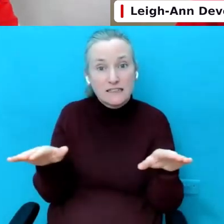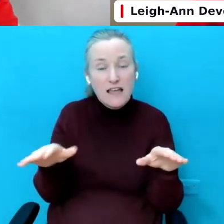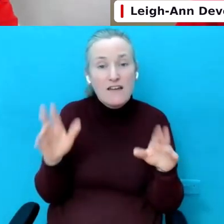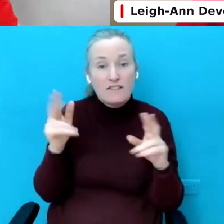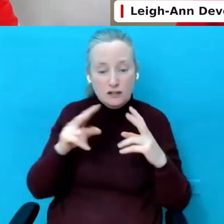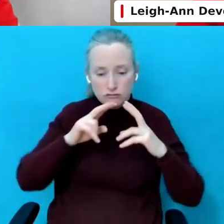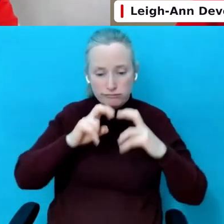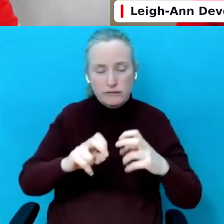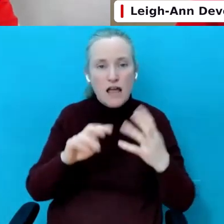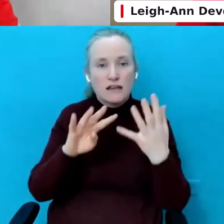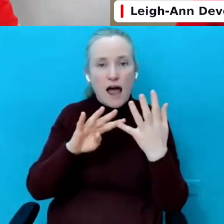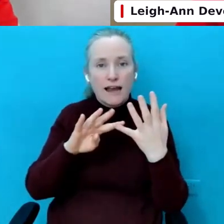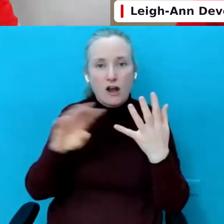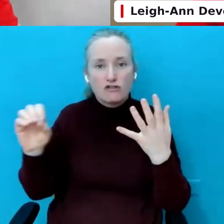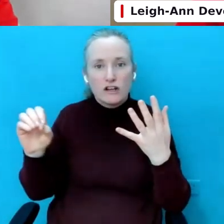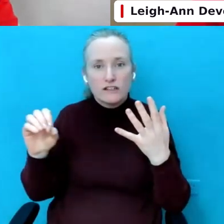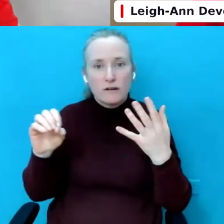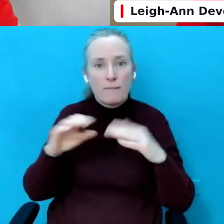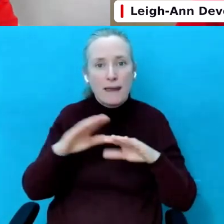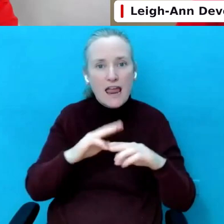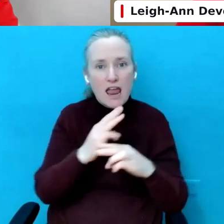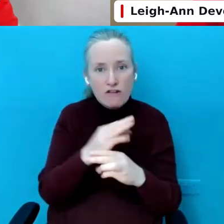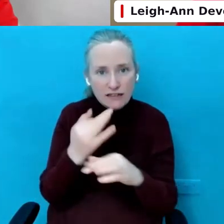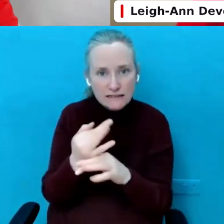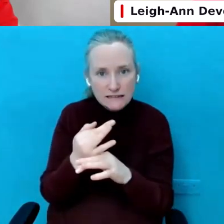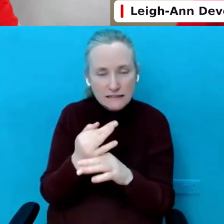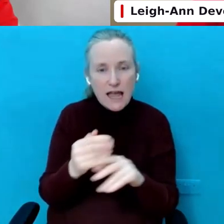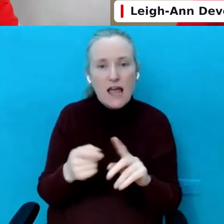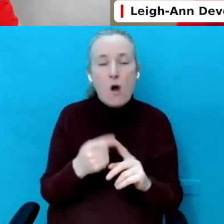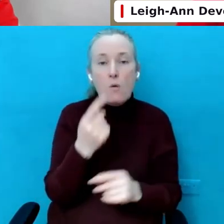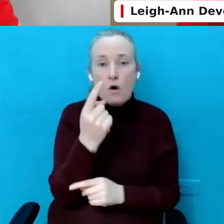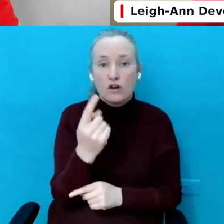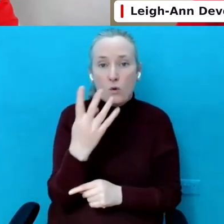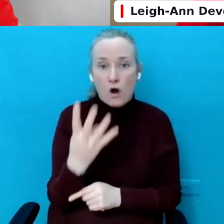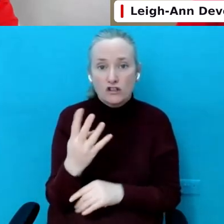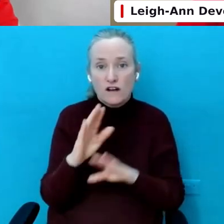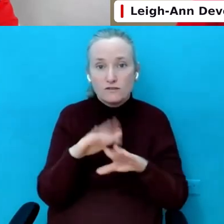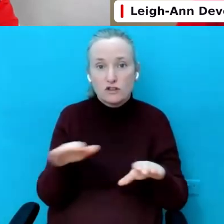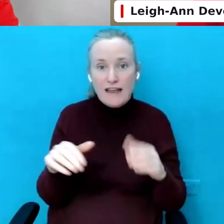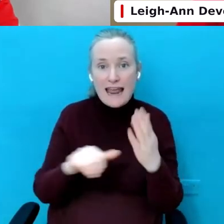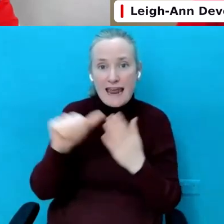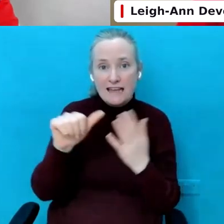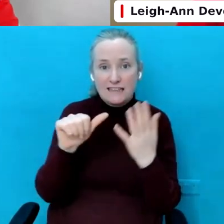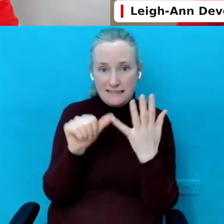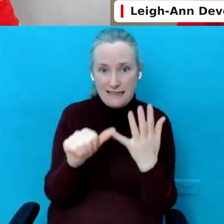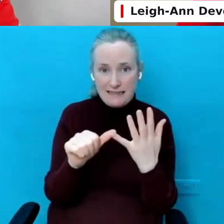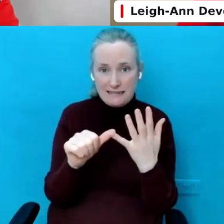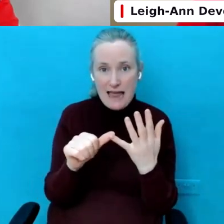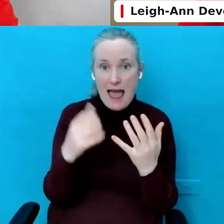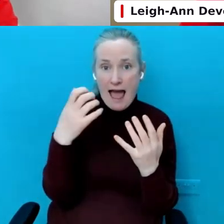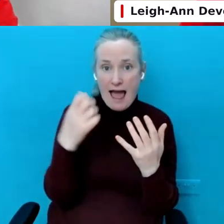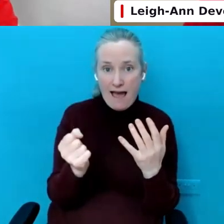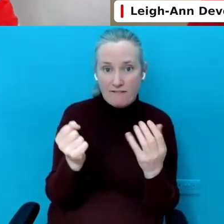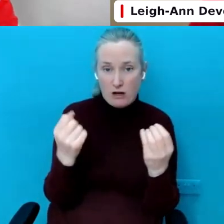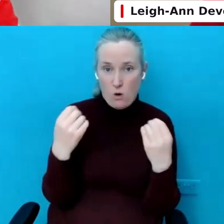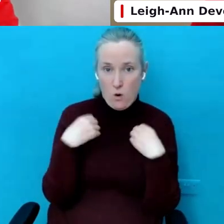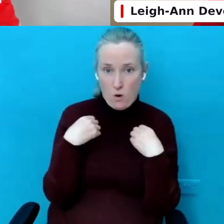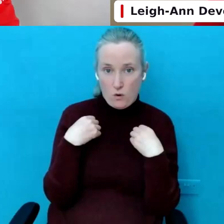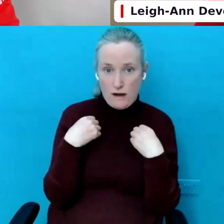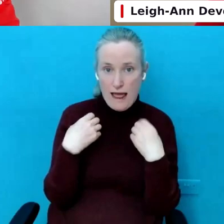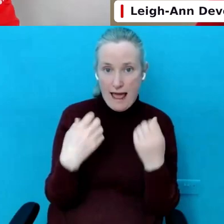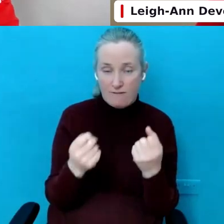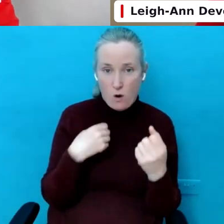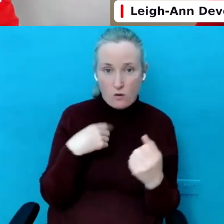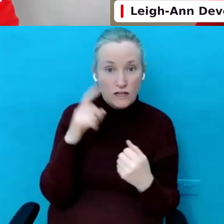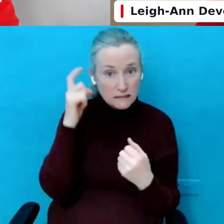surveyed and a quarter of children age six have and own their own smartphone. And it caused a